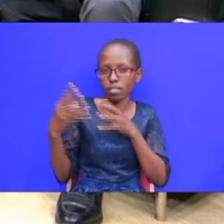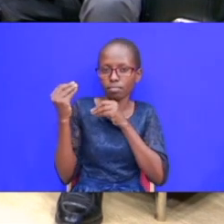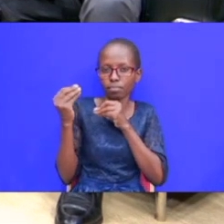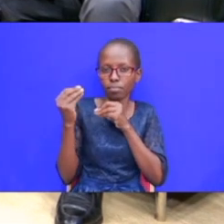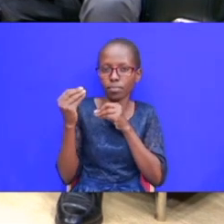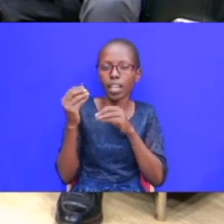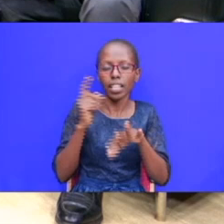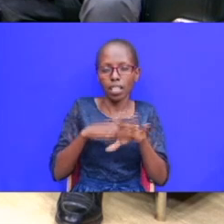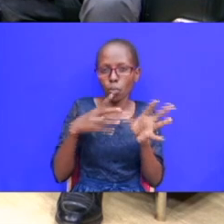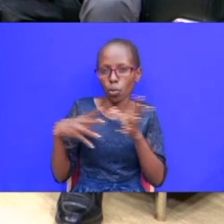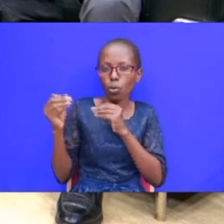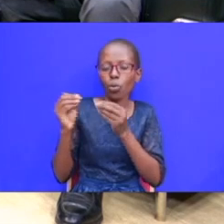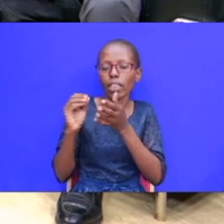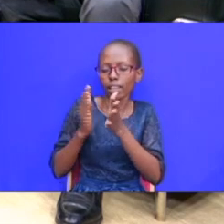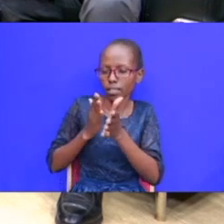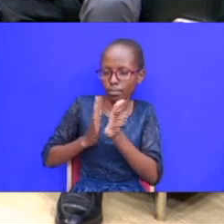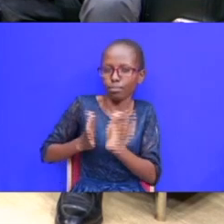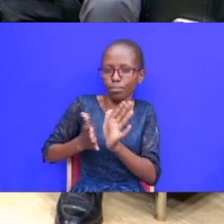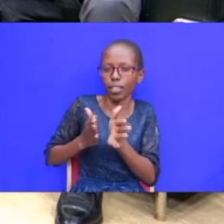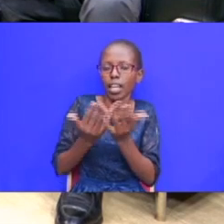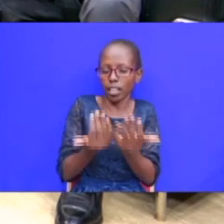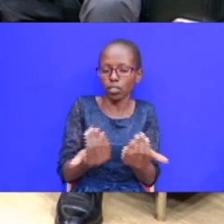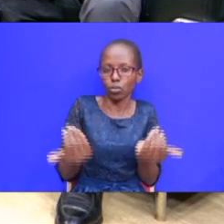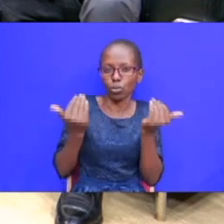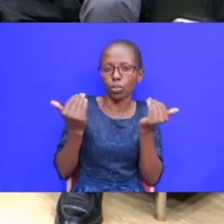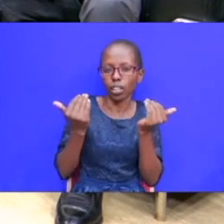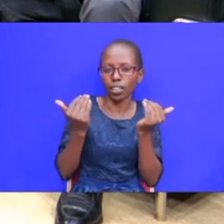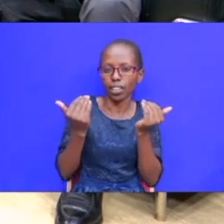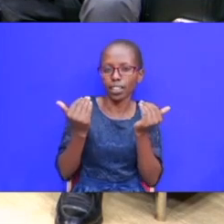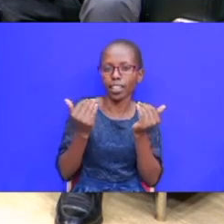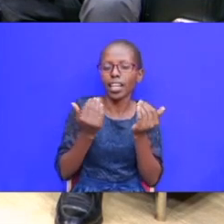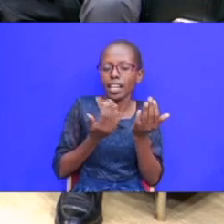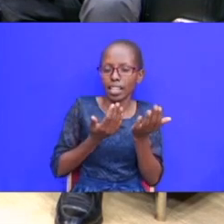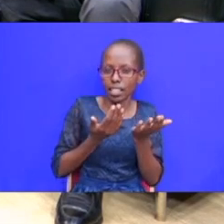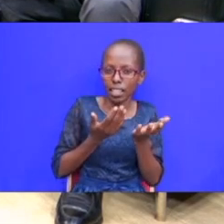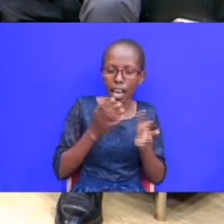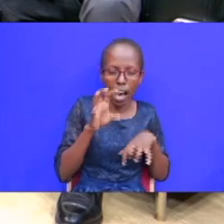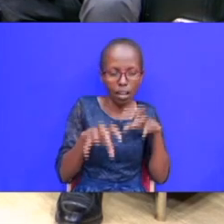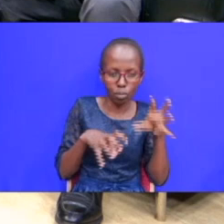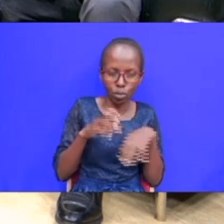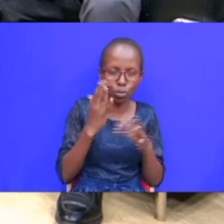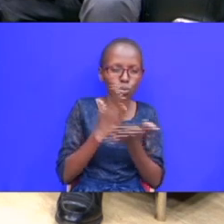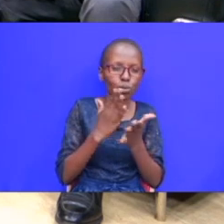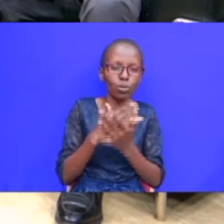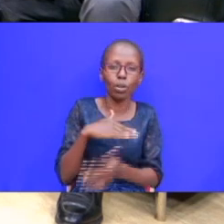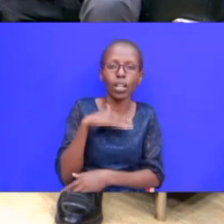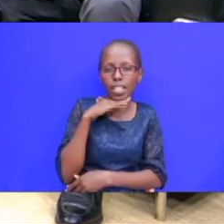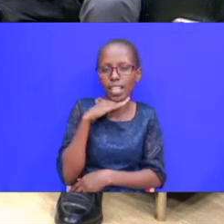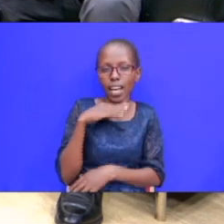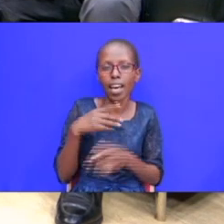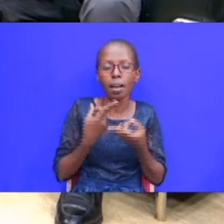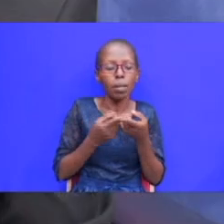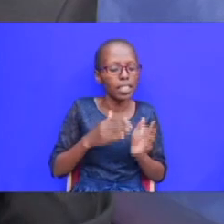that when we go with that speed the children and the circling animals will die but he